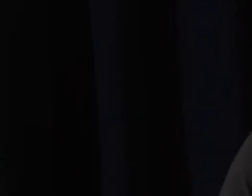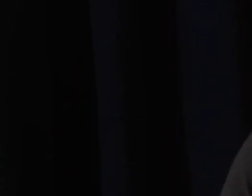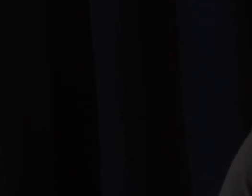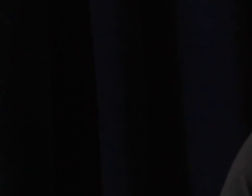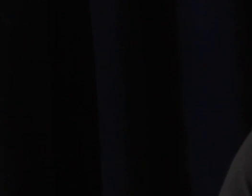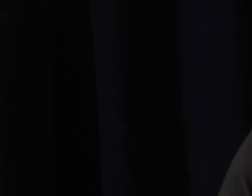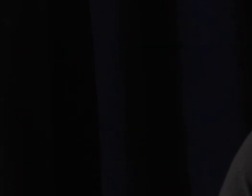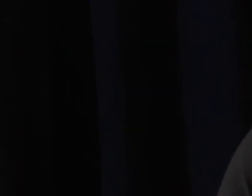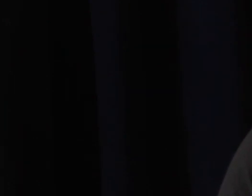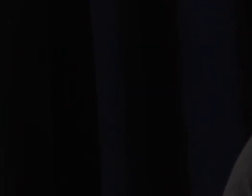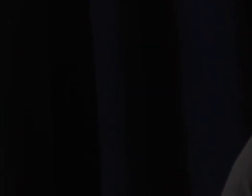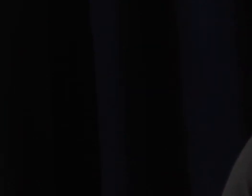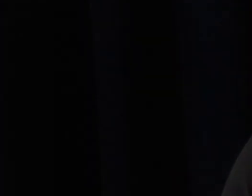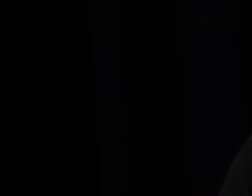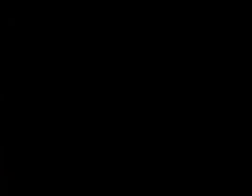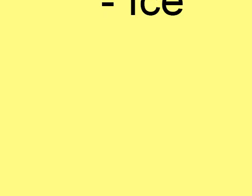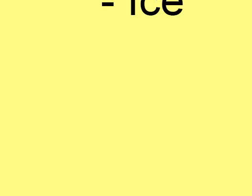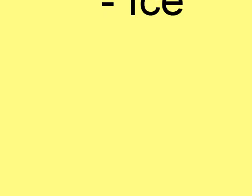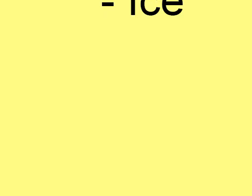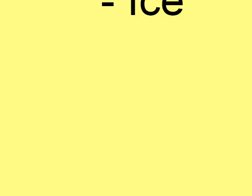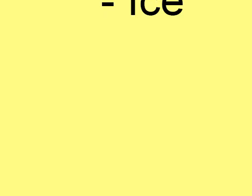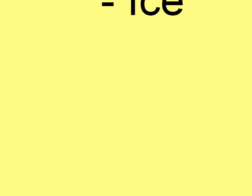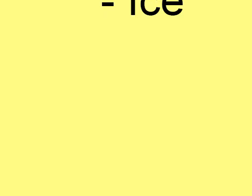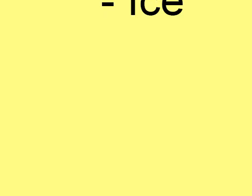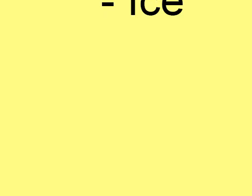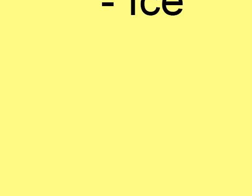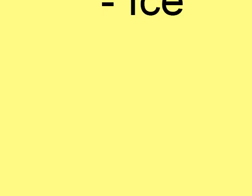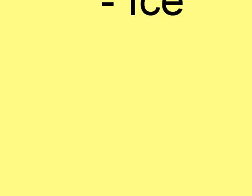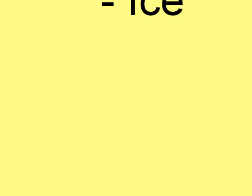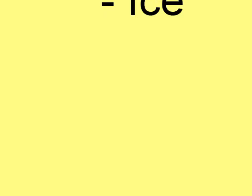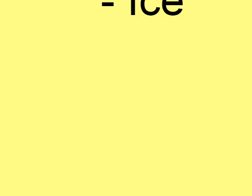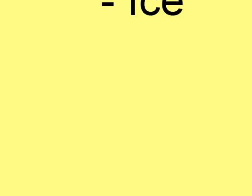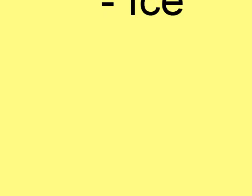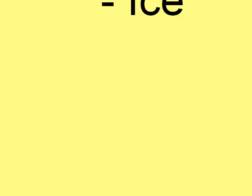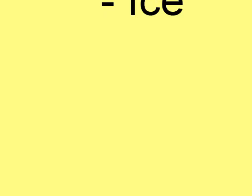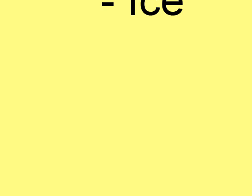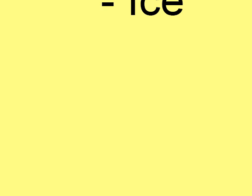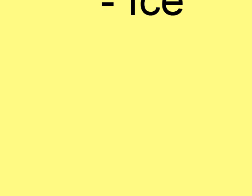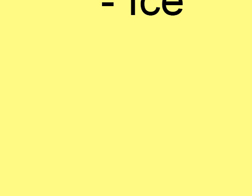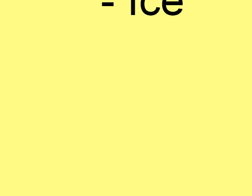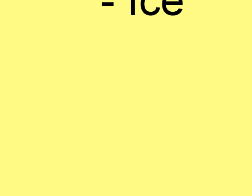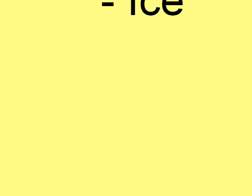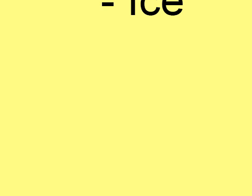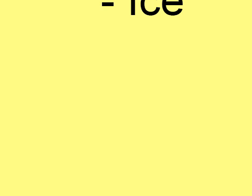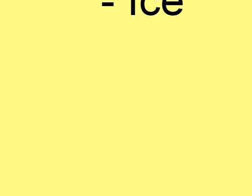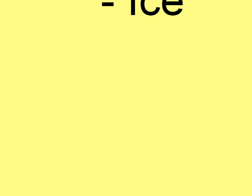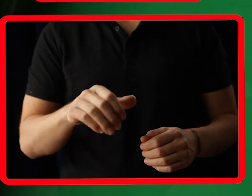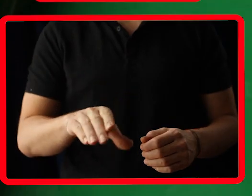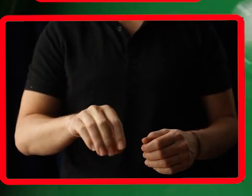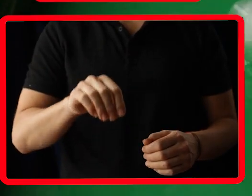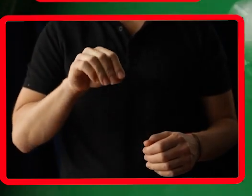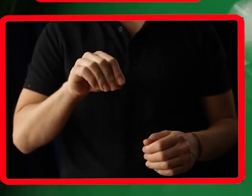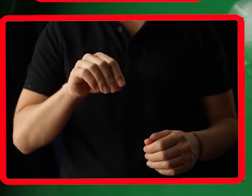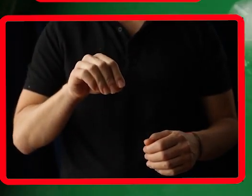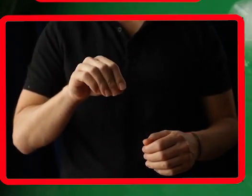find useful. Thanks. Taste exploration, ice. Where we are looking to support exploration